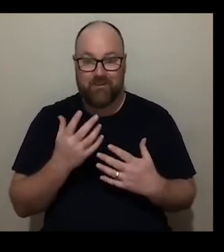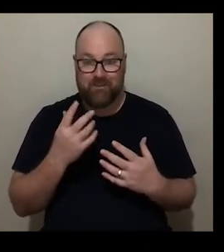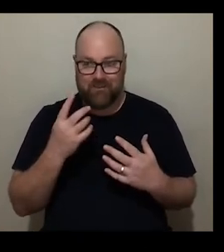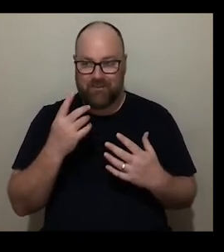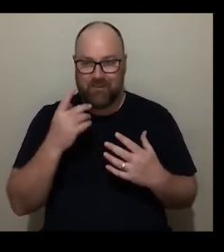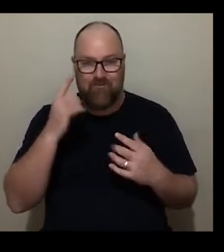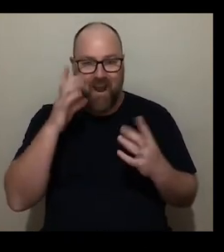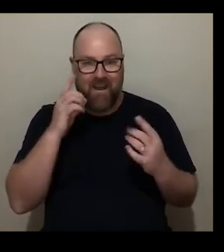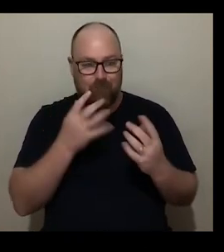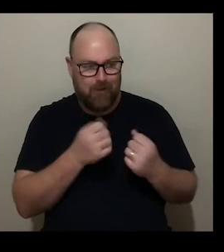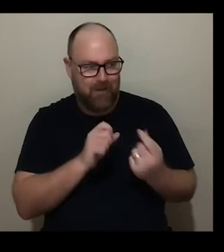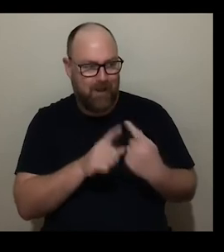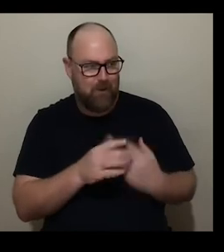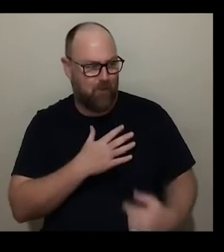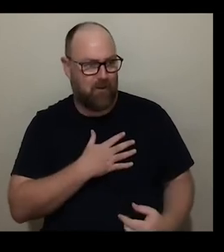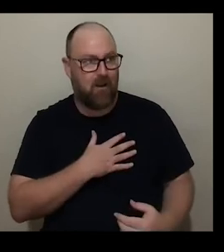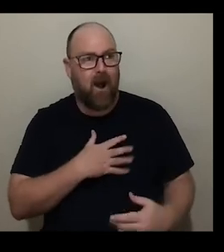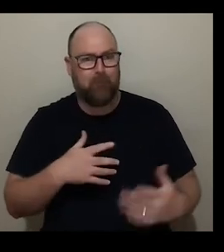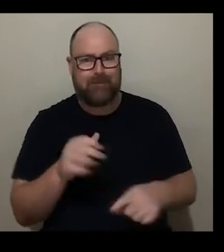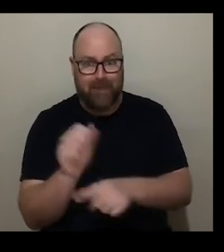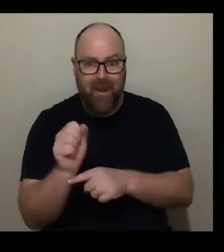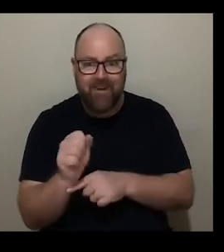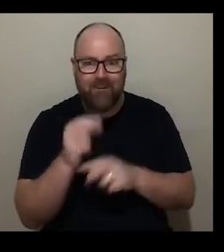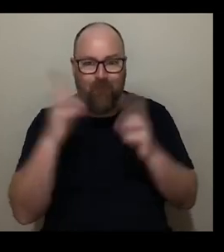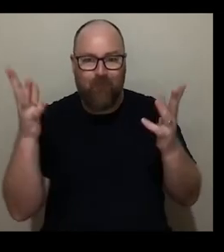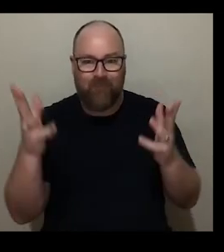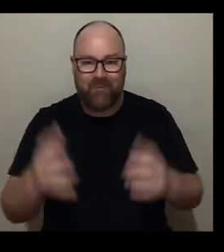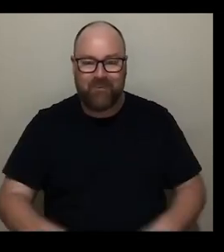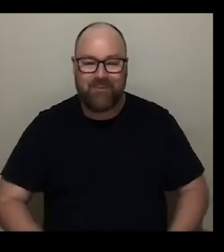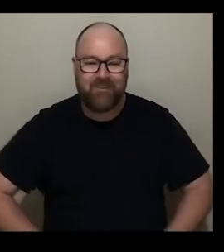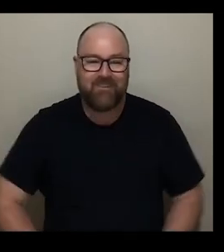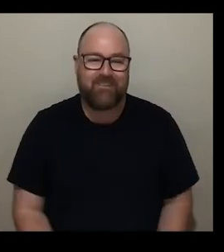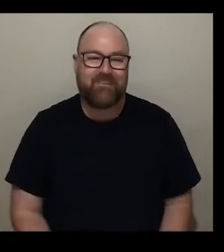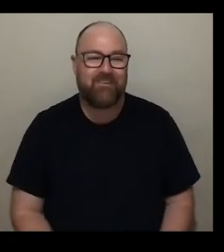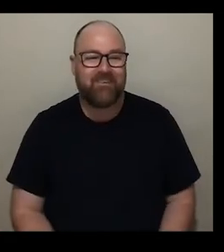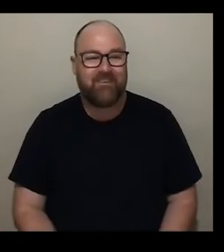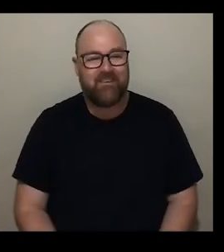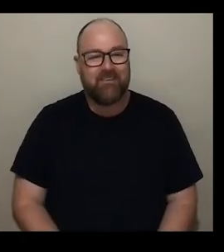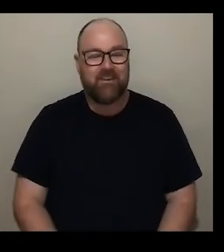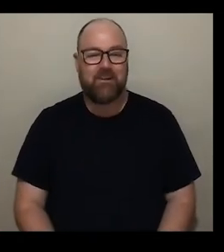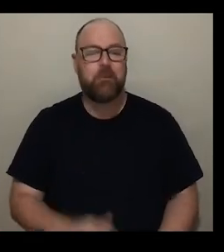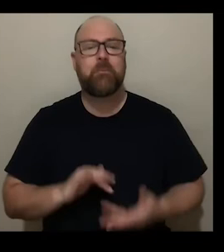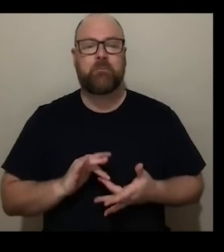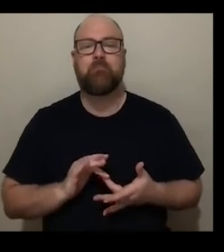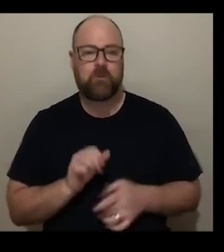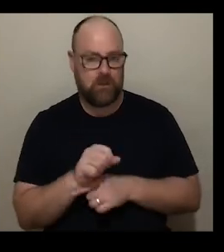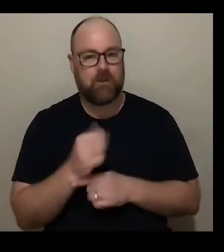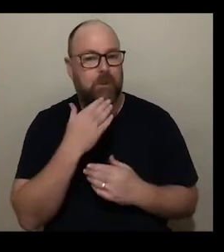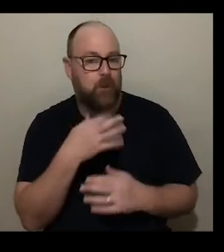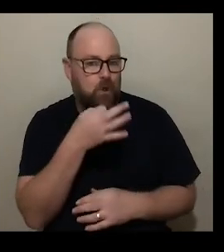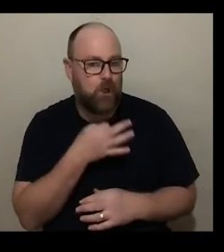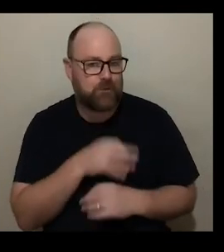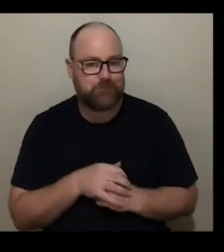you get emails like that and you're like well yeah yes thank you very much for asking so